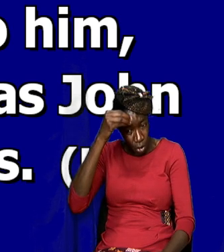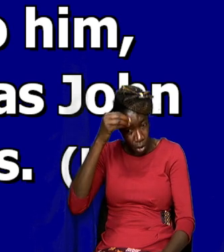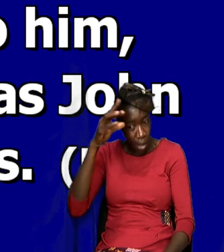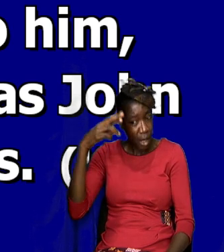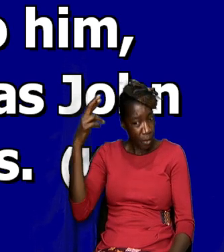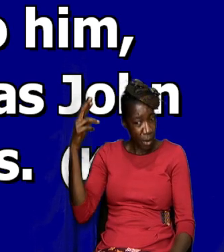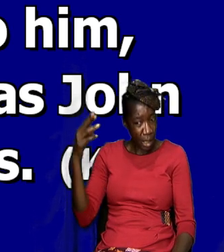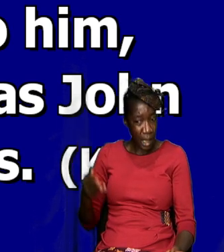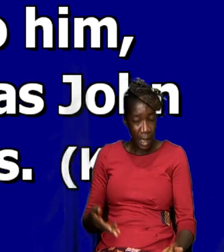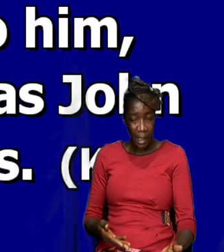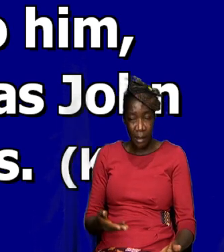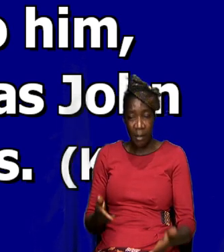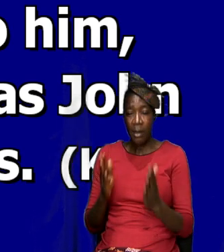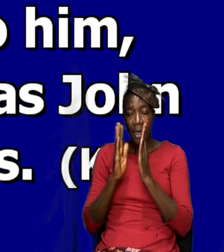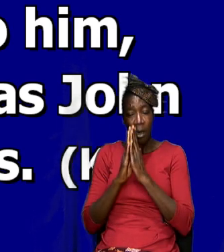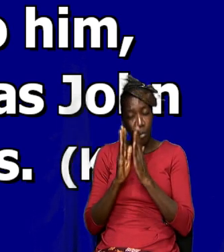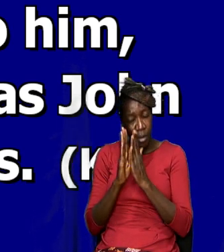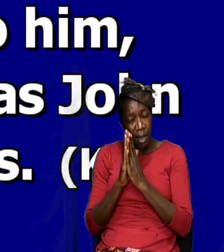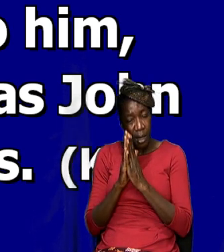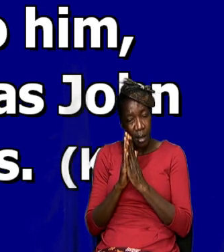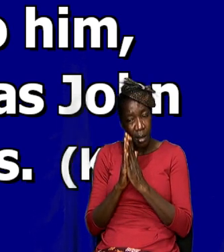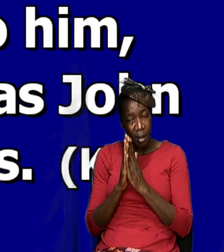you know if our prayer are to be